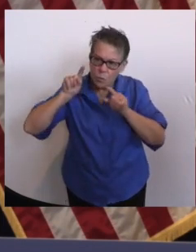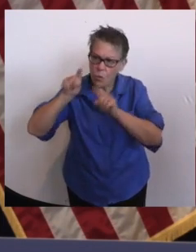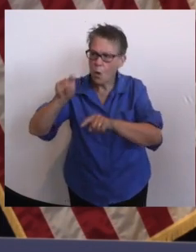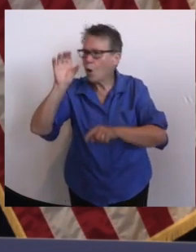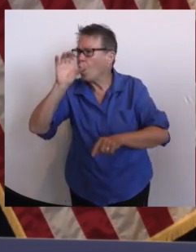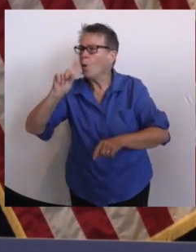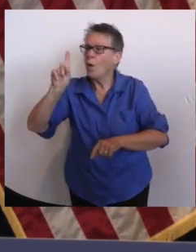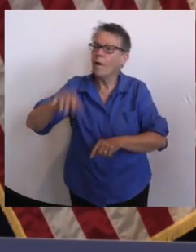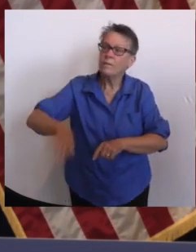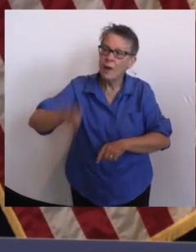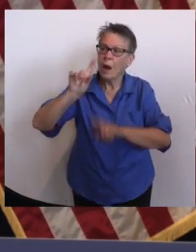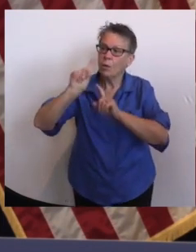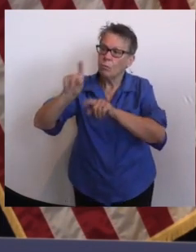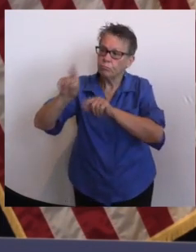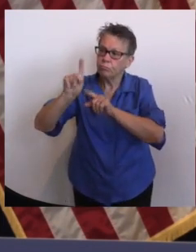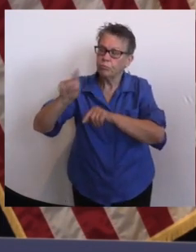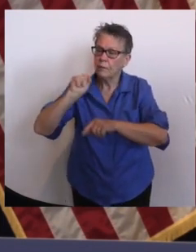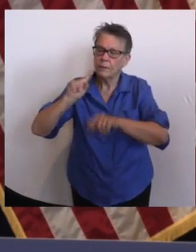the COVID